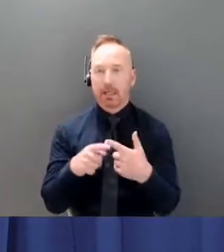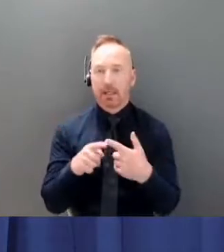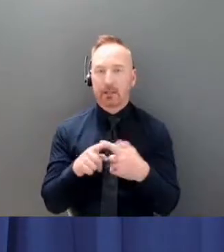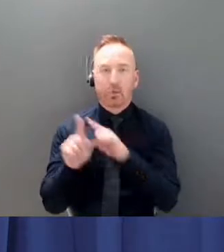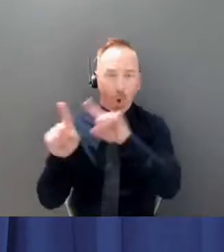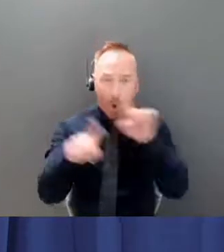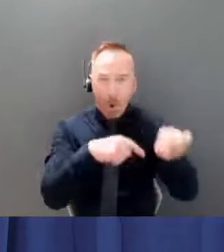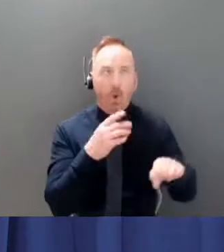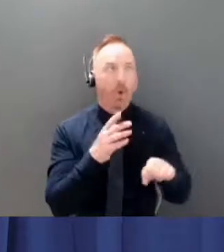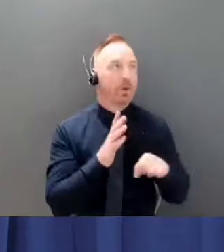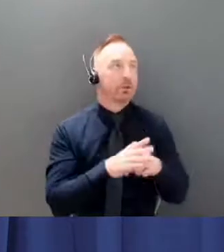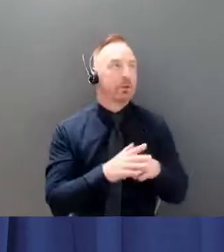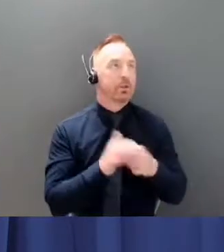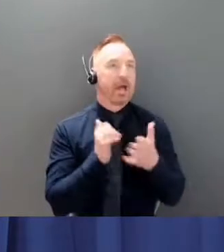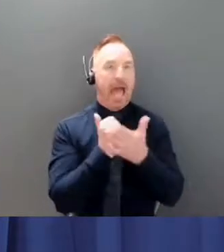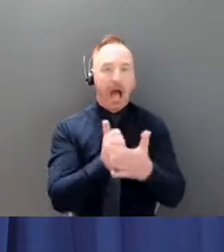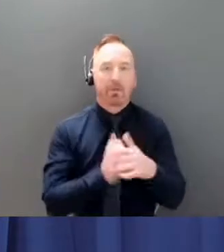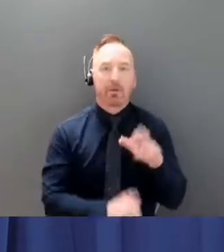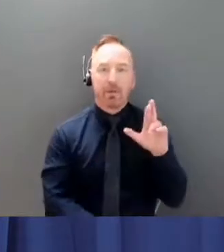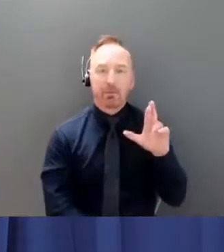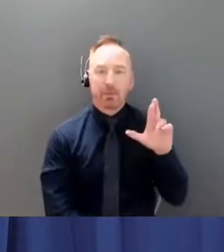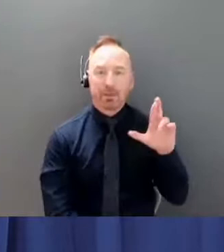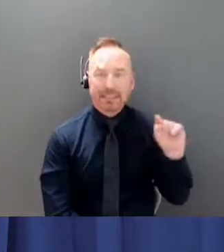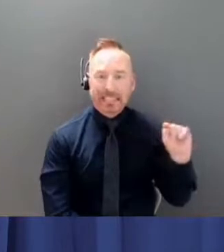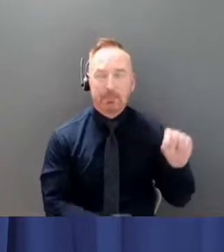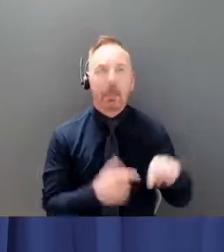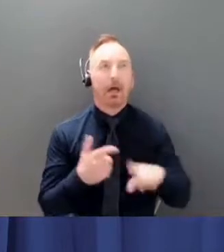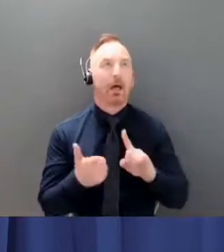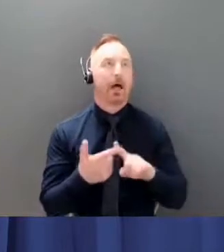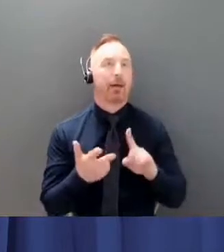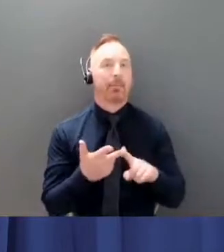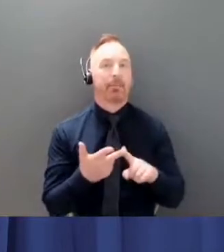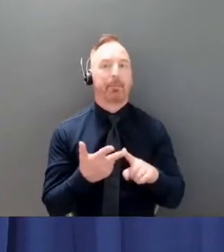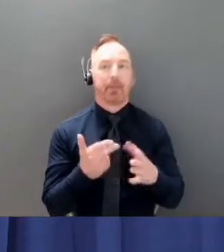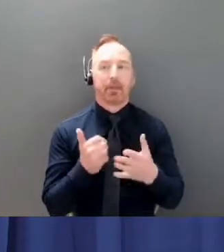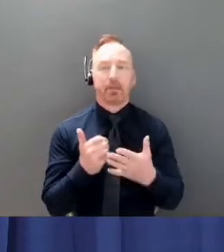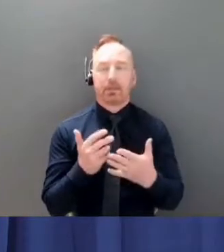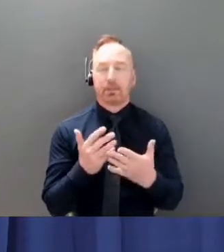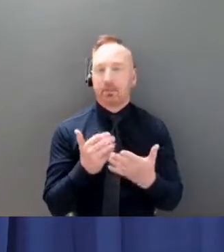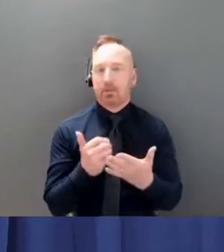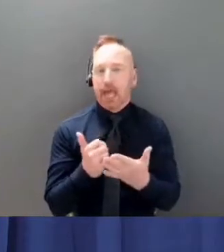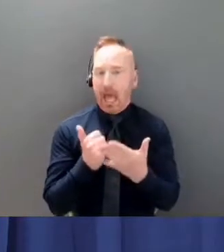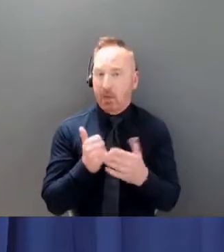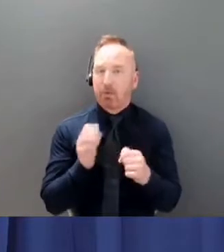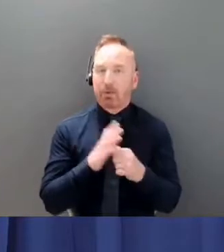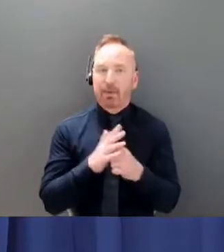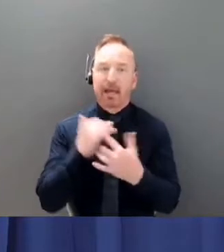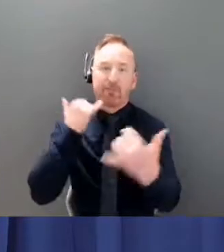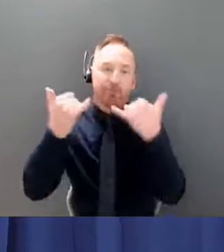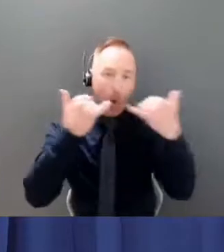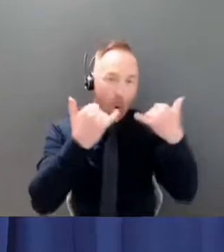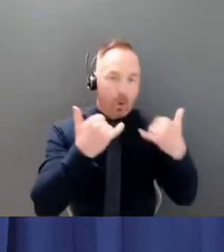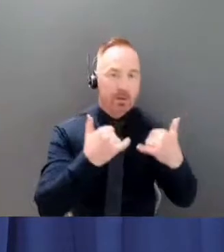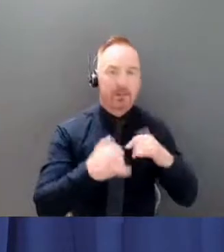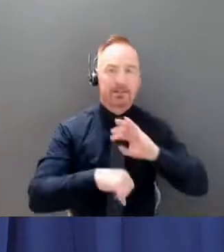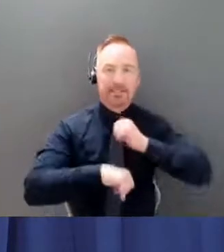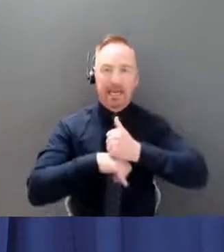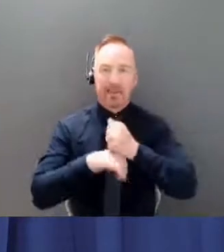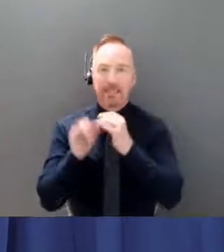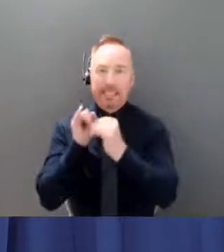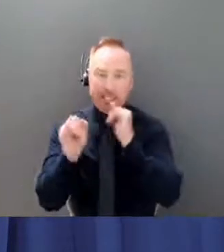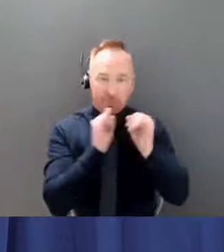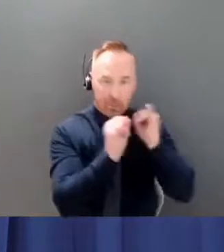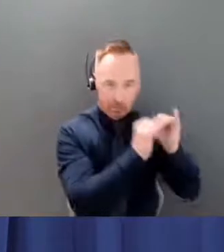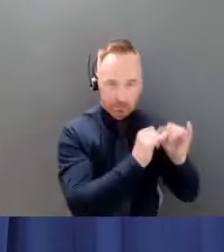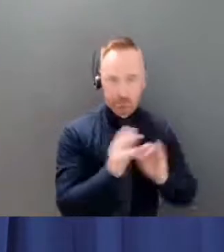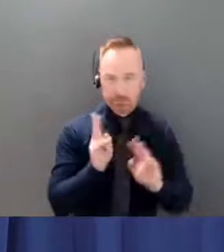logistics, assisting with making the calls and interviews with people, and providing those